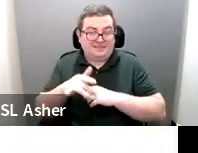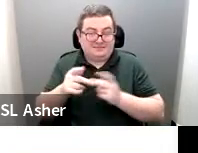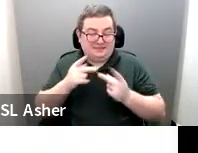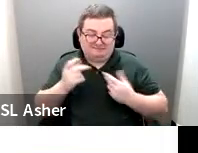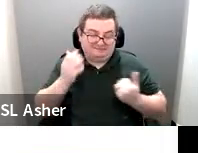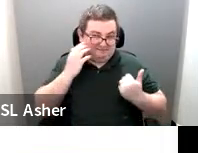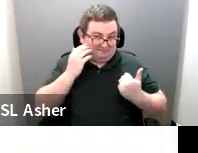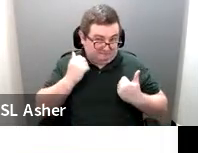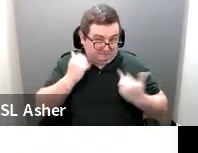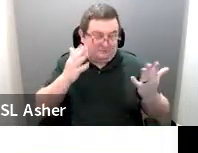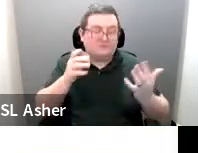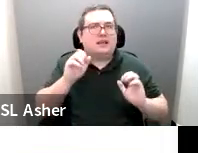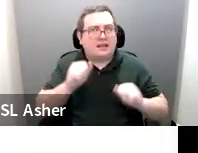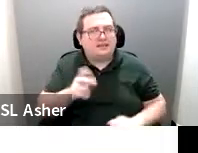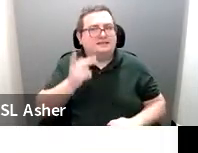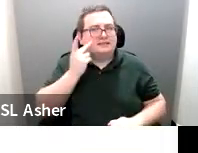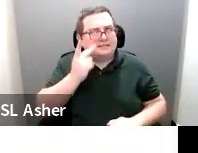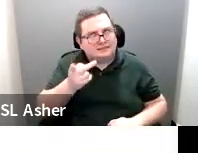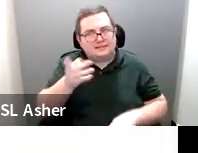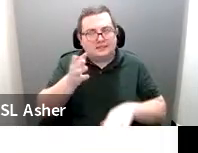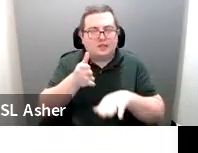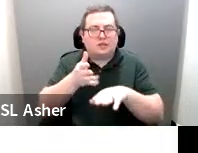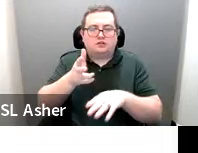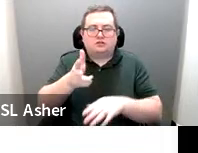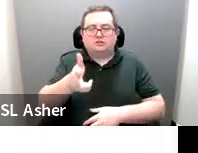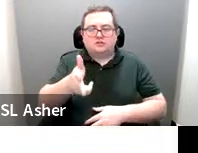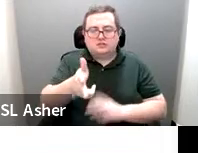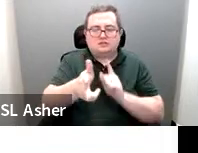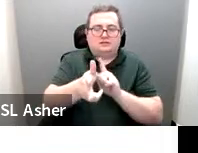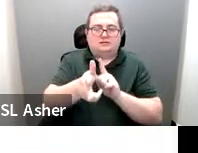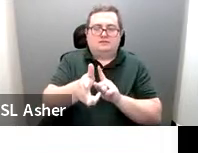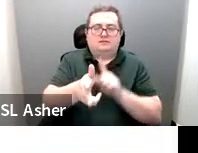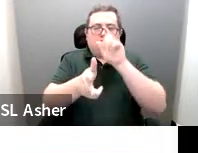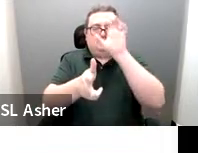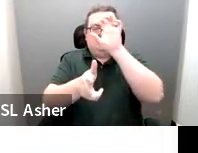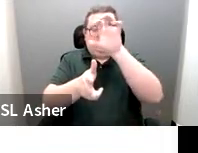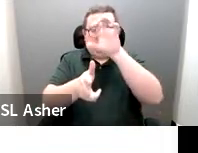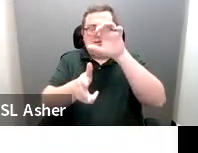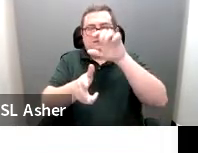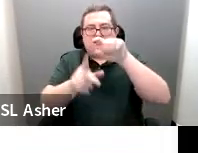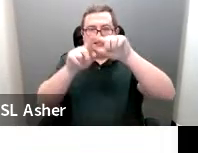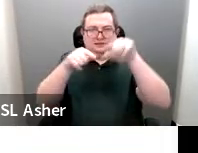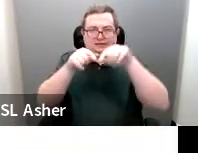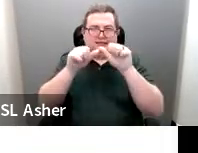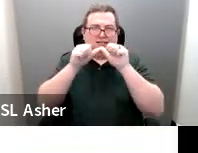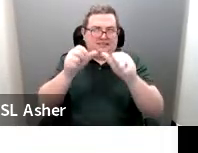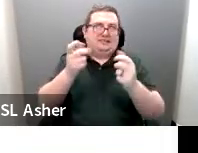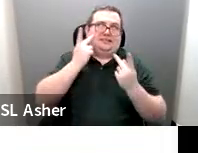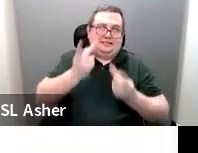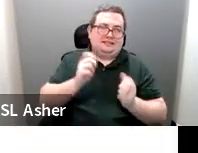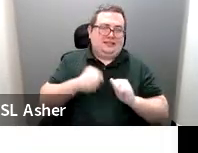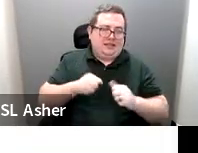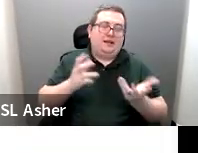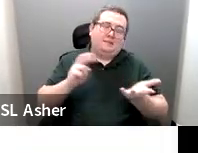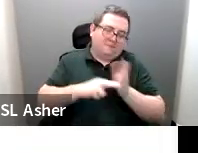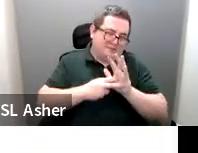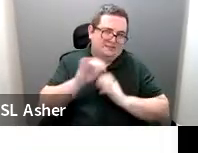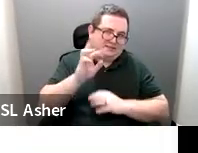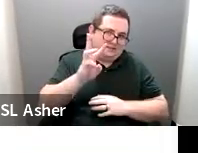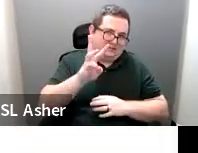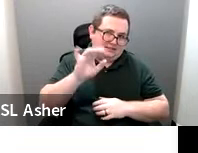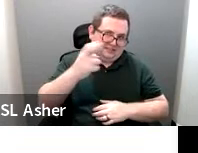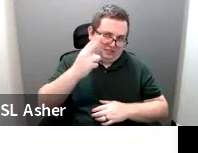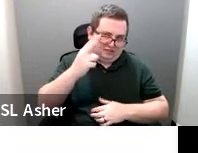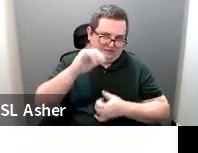You need to be able to see this over the most vehicles, hence the 60 inch minimum height.